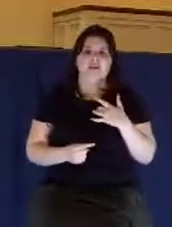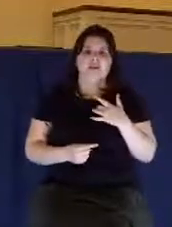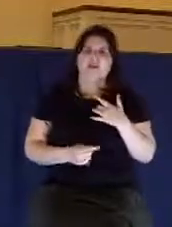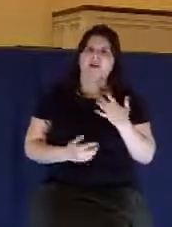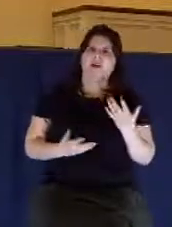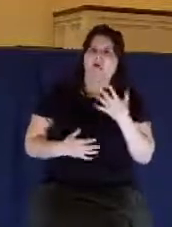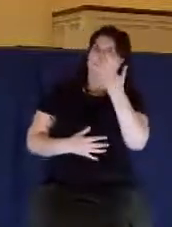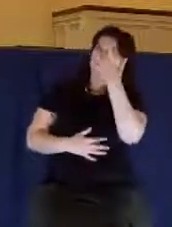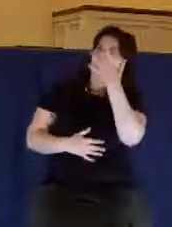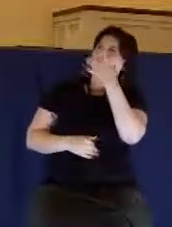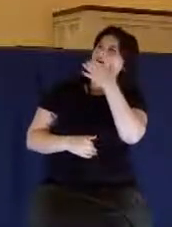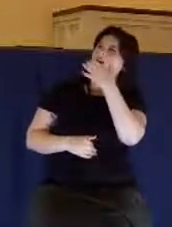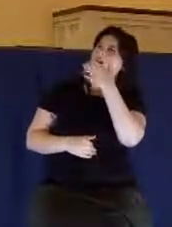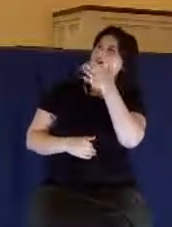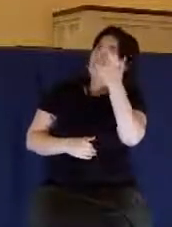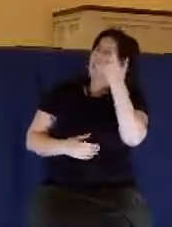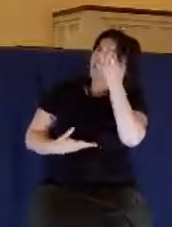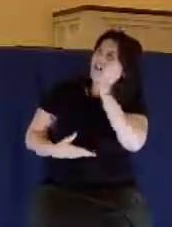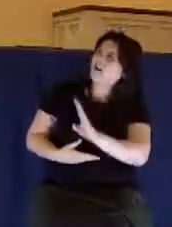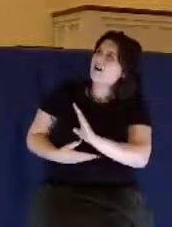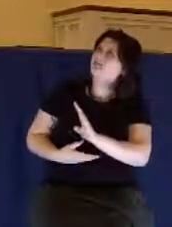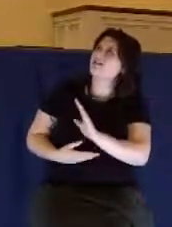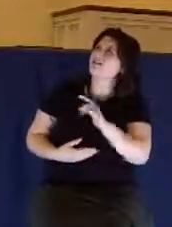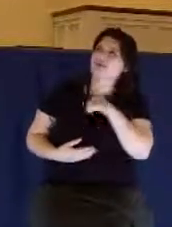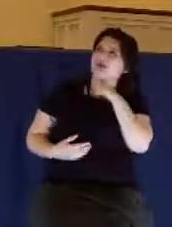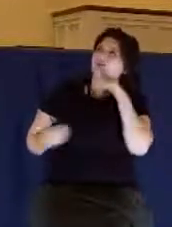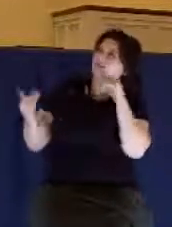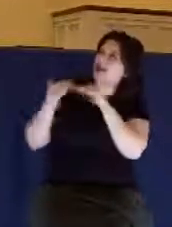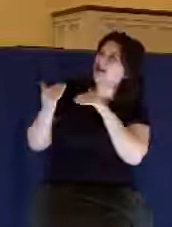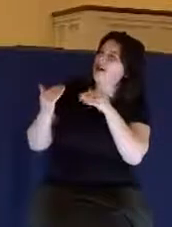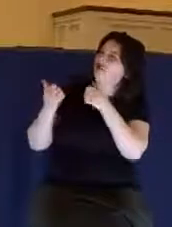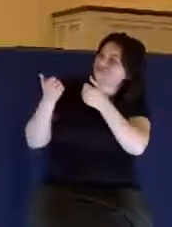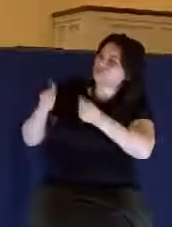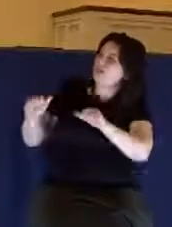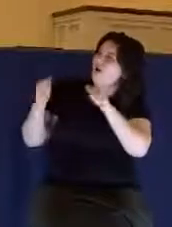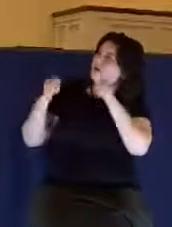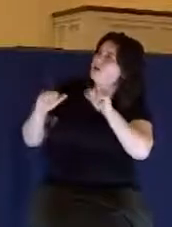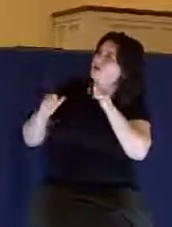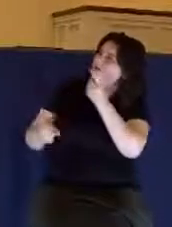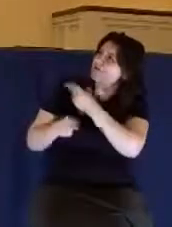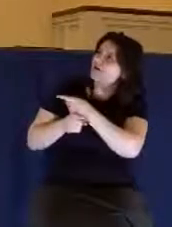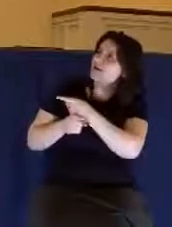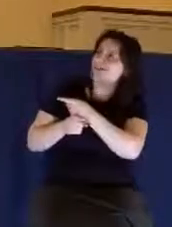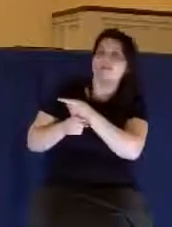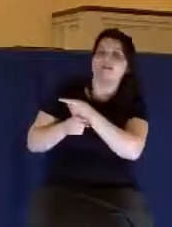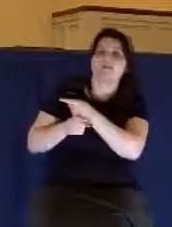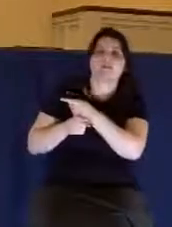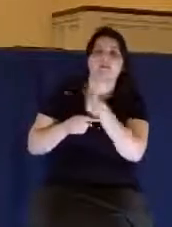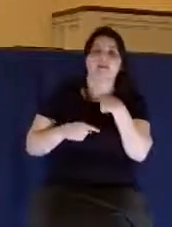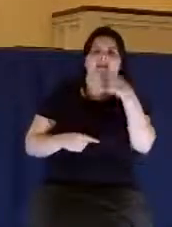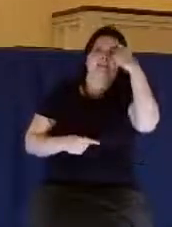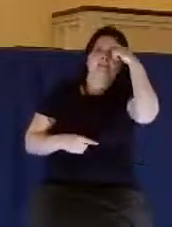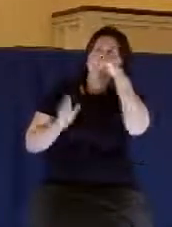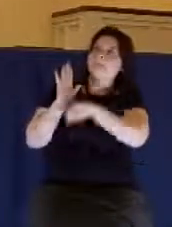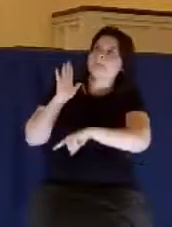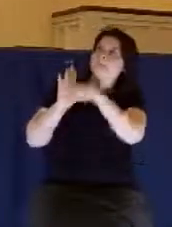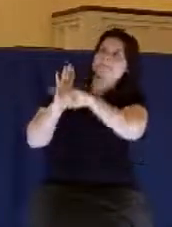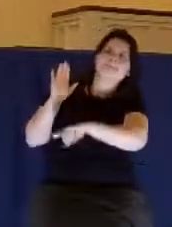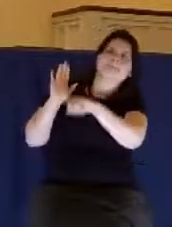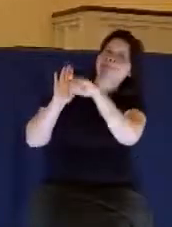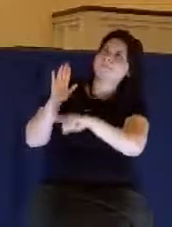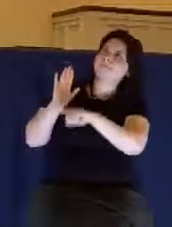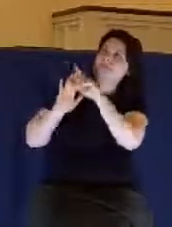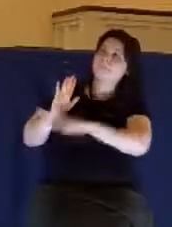trial and say, why is God putting me through this? This is not fair. I've tried to do the right thing. And if you're not careful, you get these negative thoughts about God.